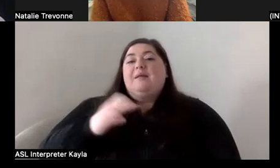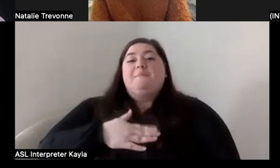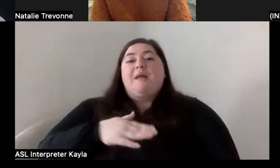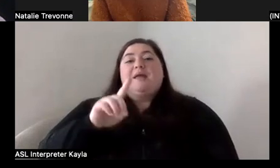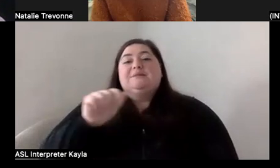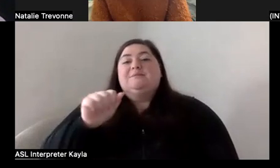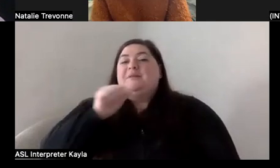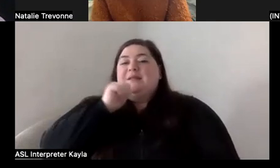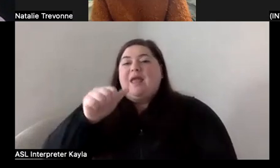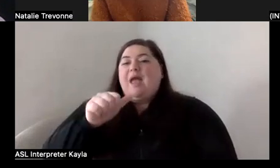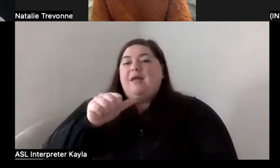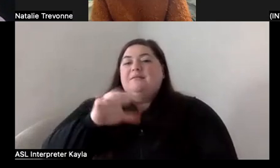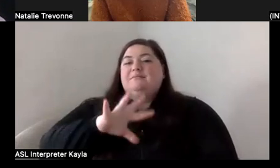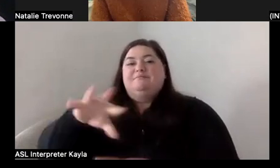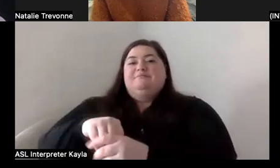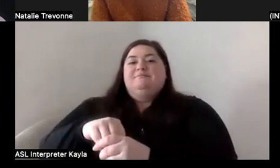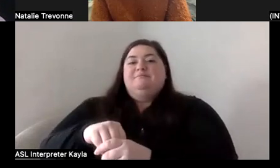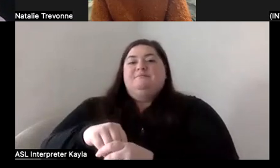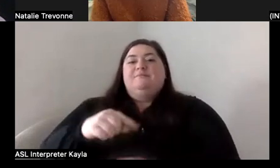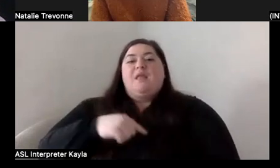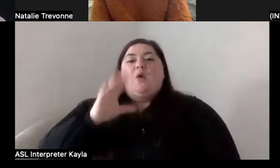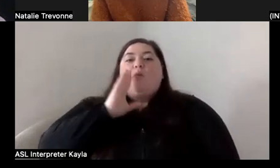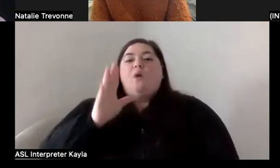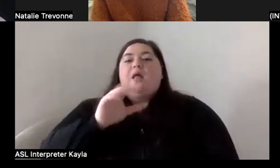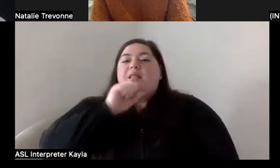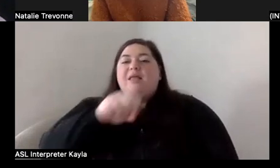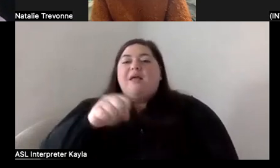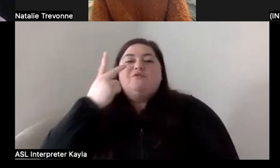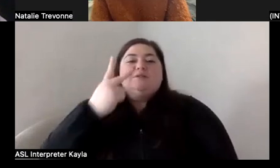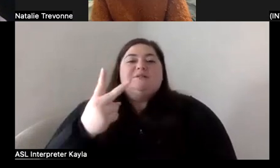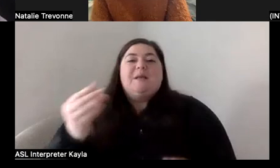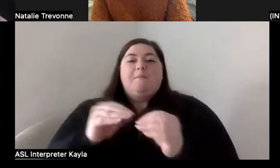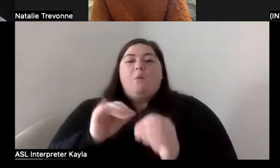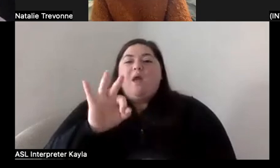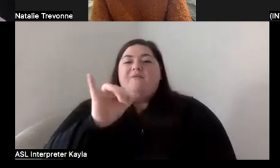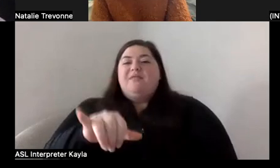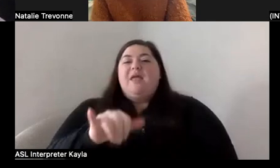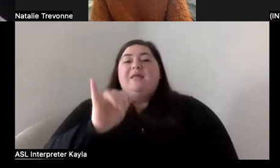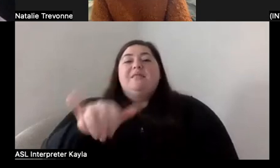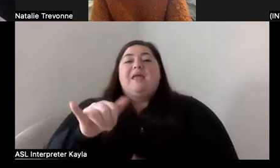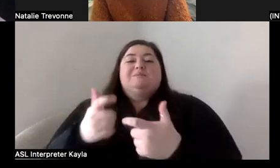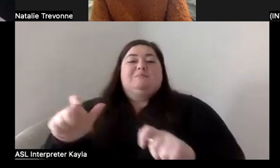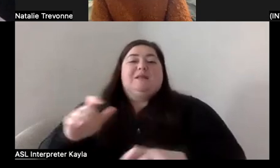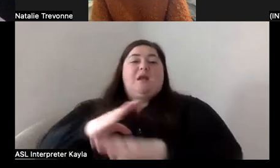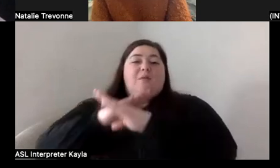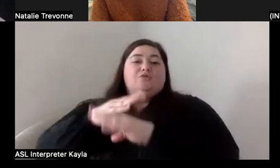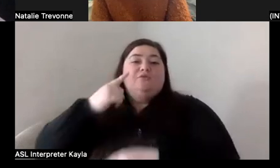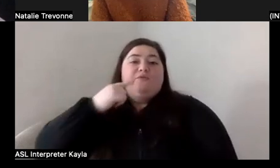And I think, and I would love to see more of that. And so I would say that's the biggest obstacle for me. I just,